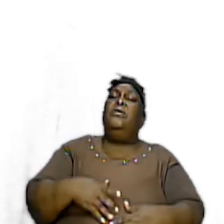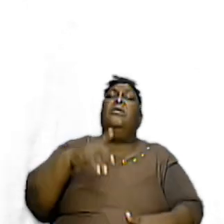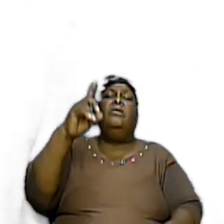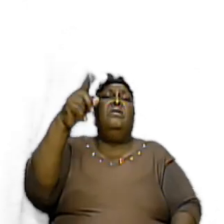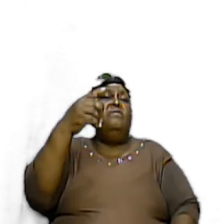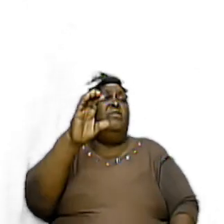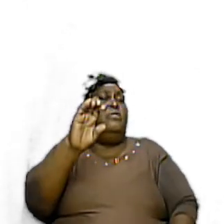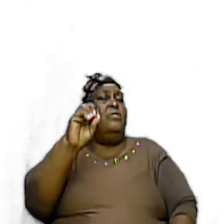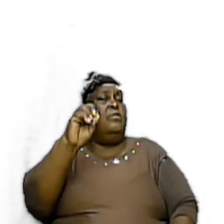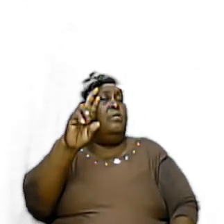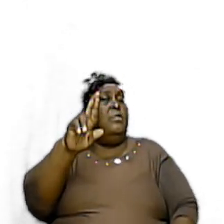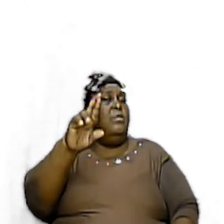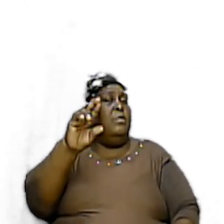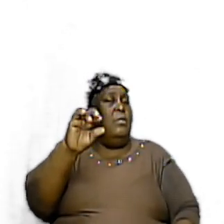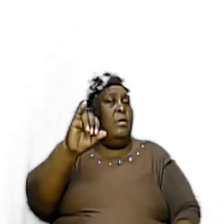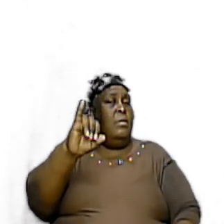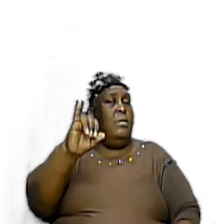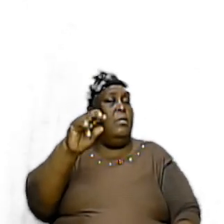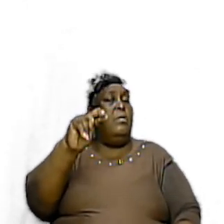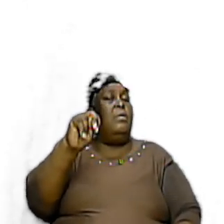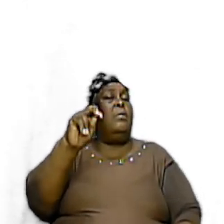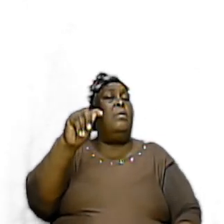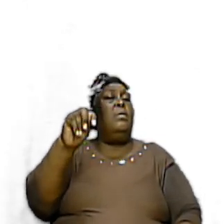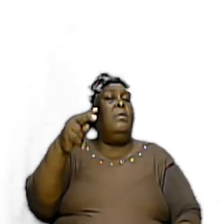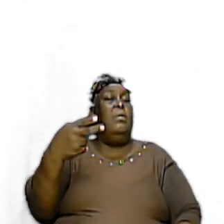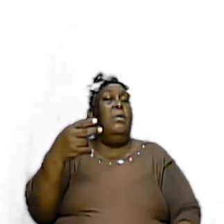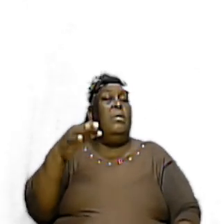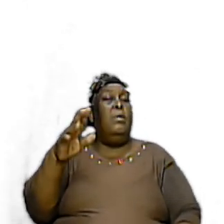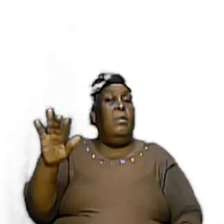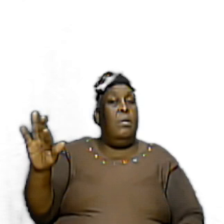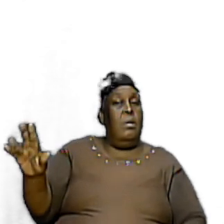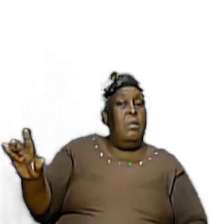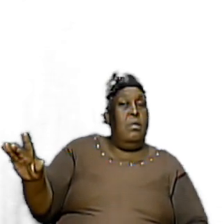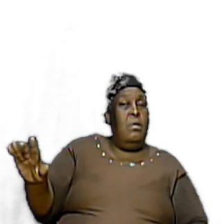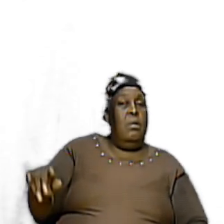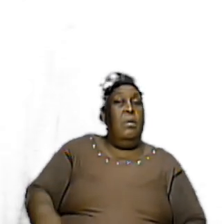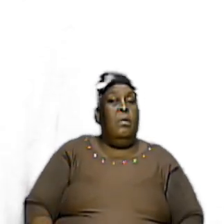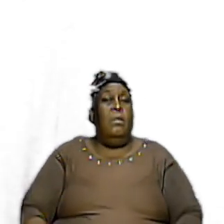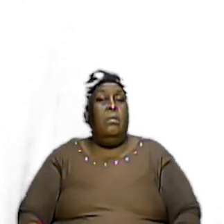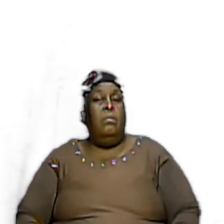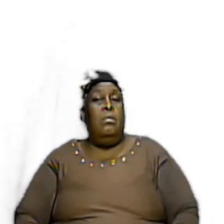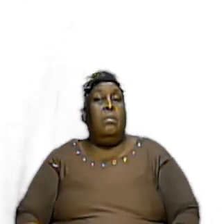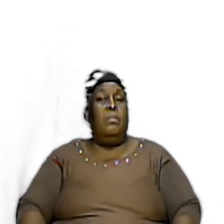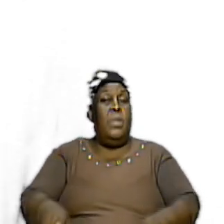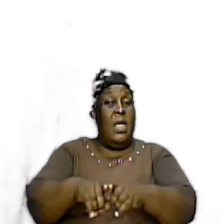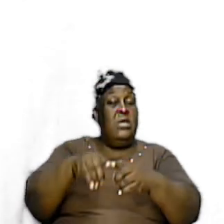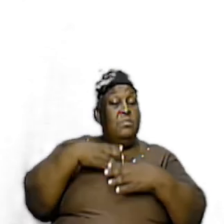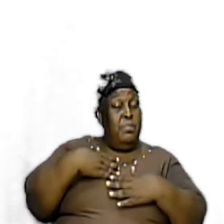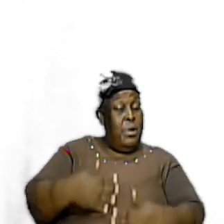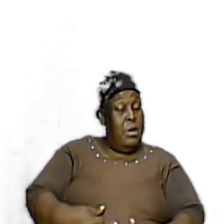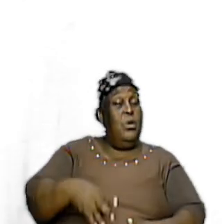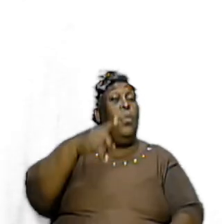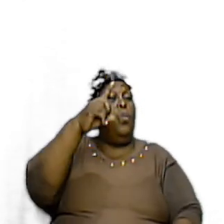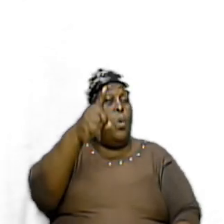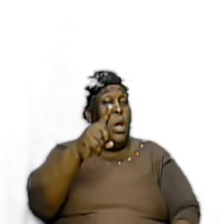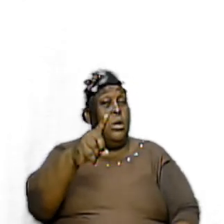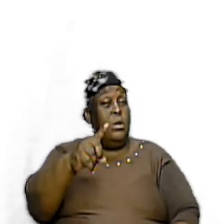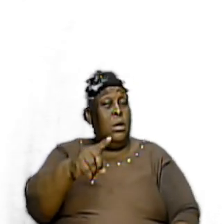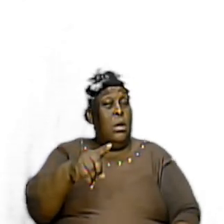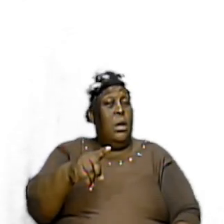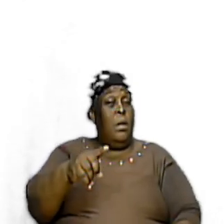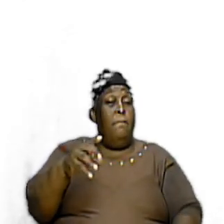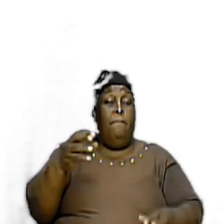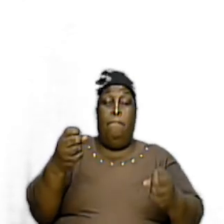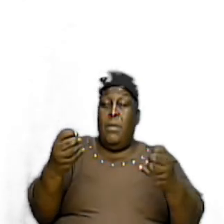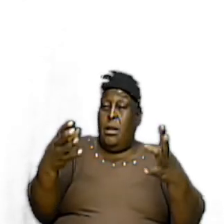12 And verse 12 And you can just Make note of This Yes I'm just Going through Quickly For as the Body is one And as